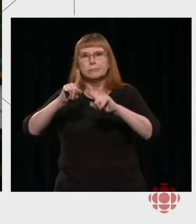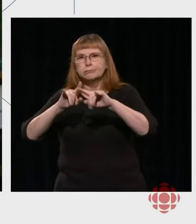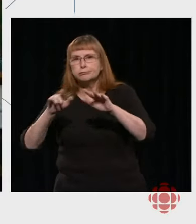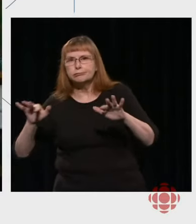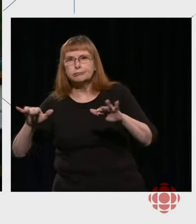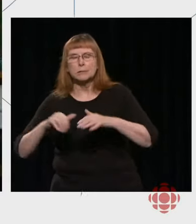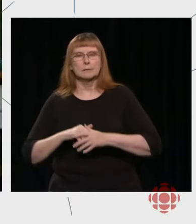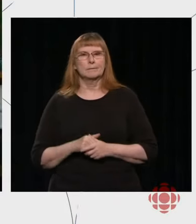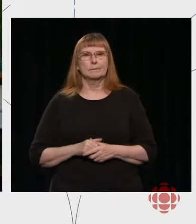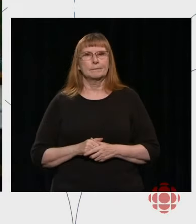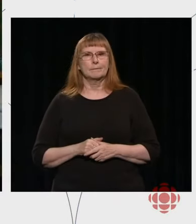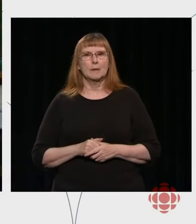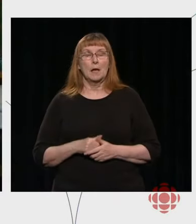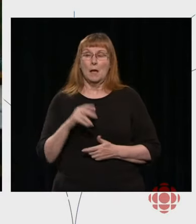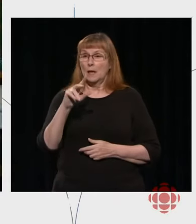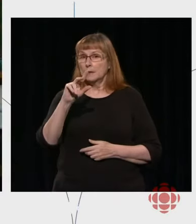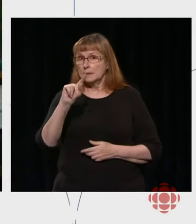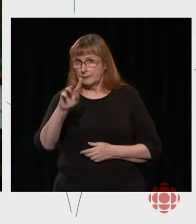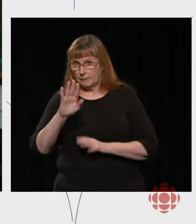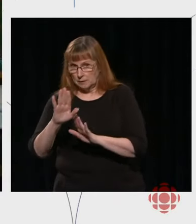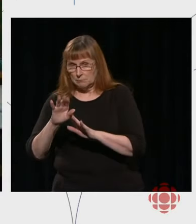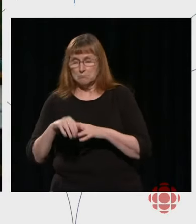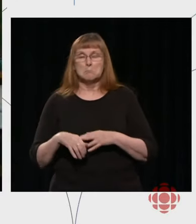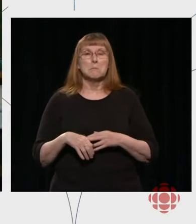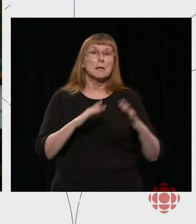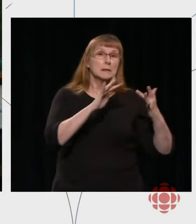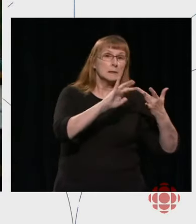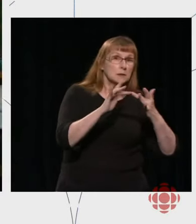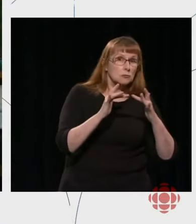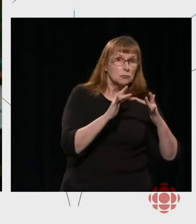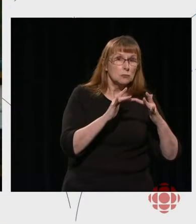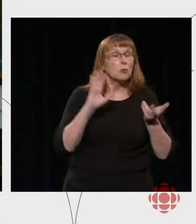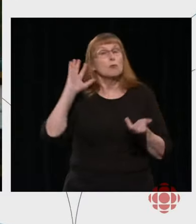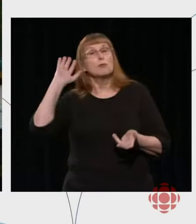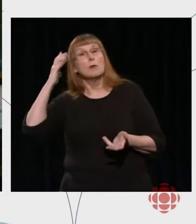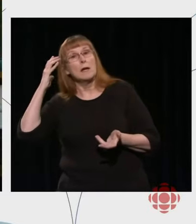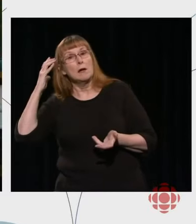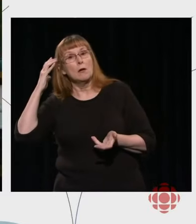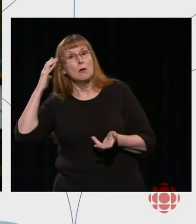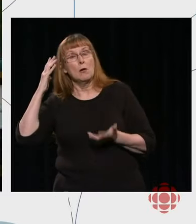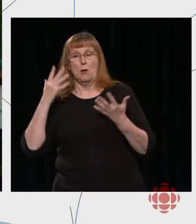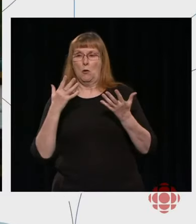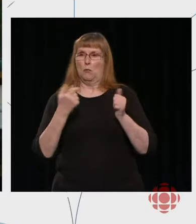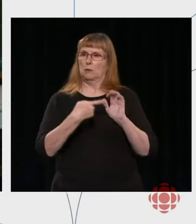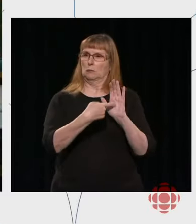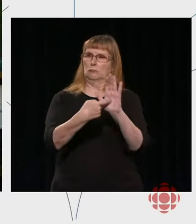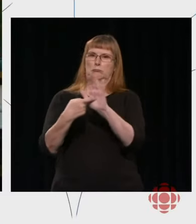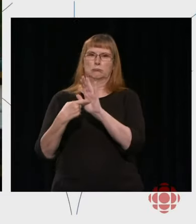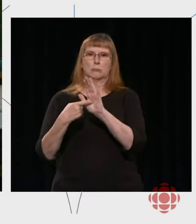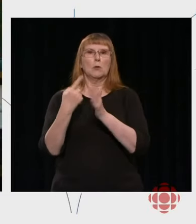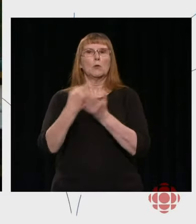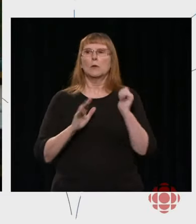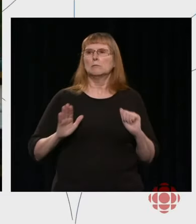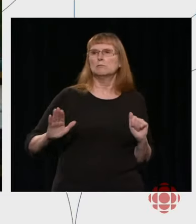and digital, we seek to reflect Canada's rich diversity.